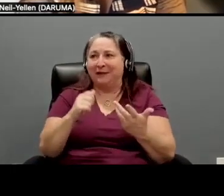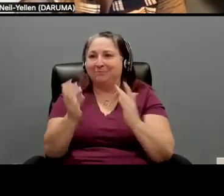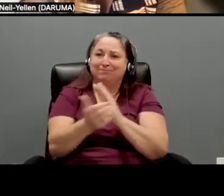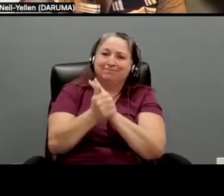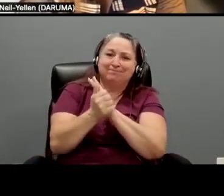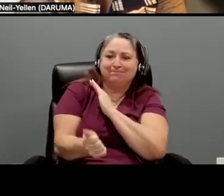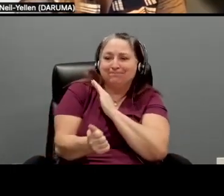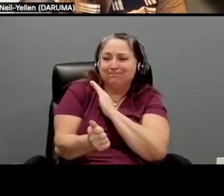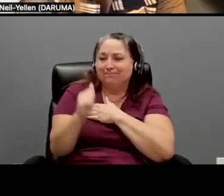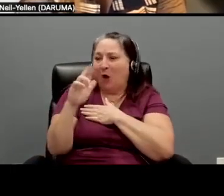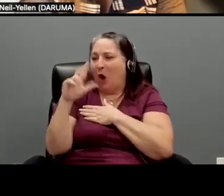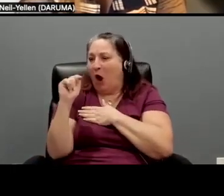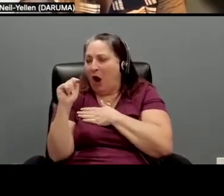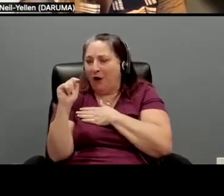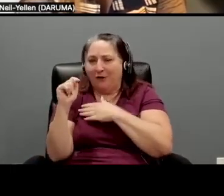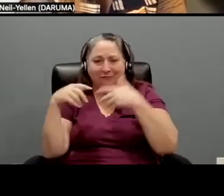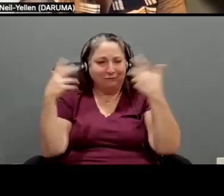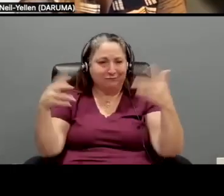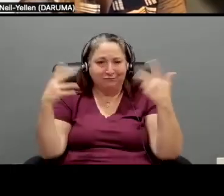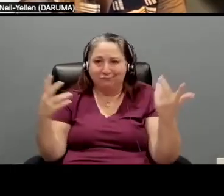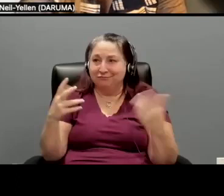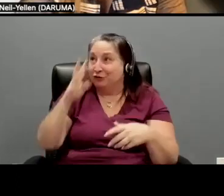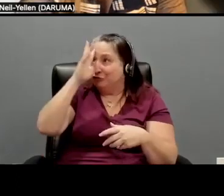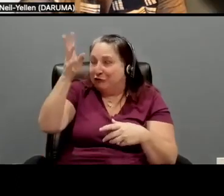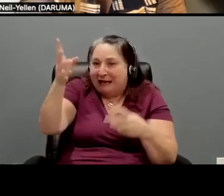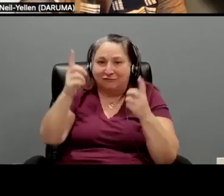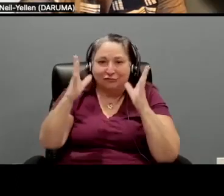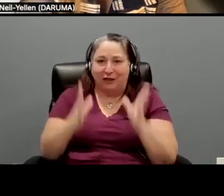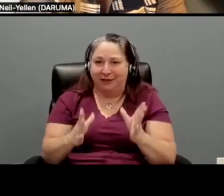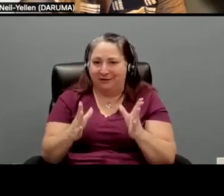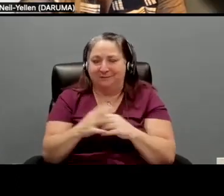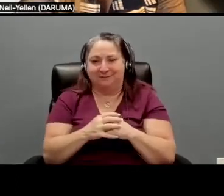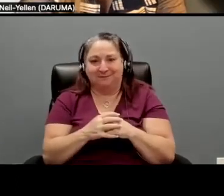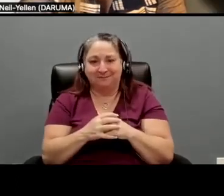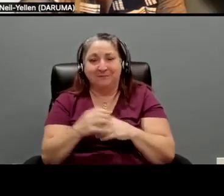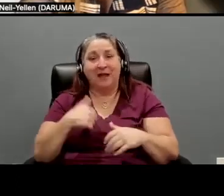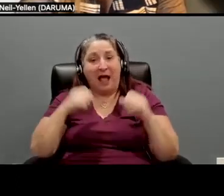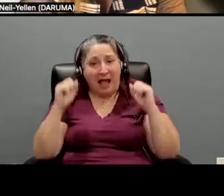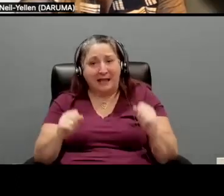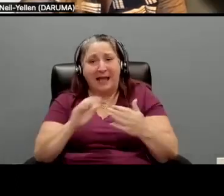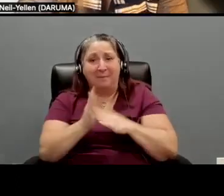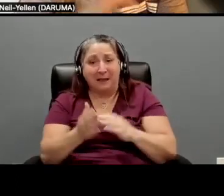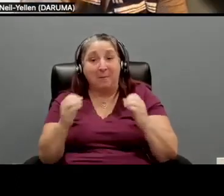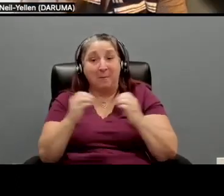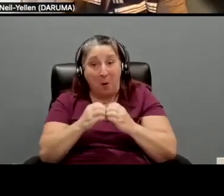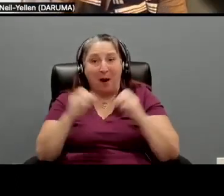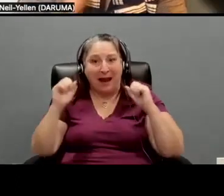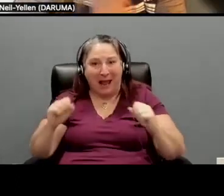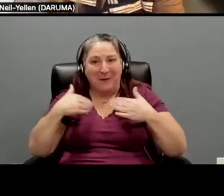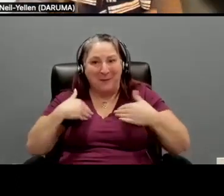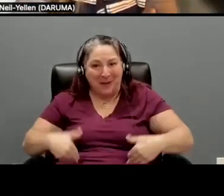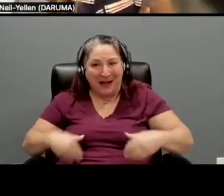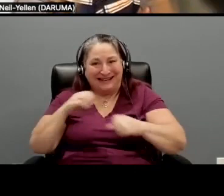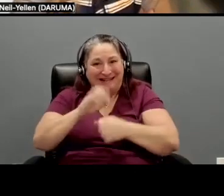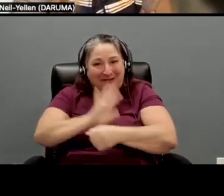of, of, of, of, then, you know, I'm able to be more able-bodied than I am in real life.